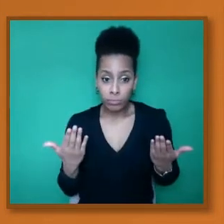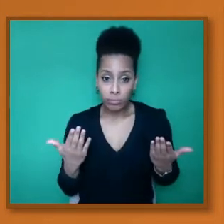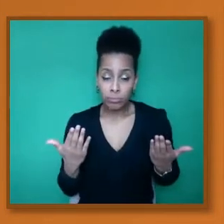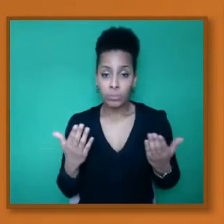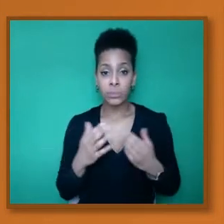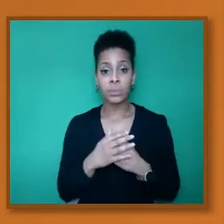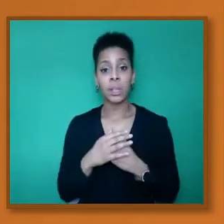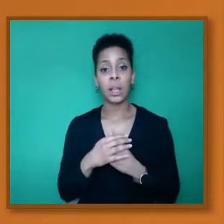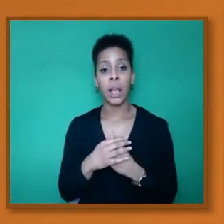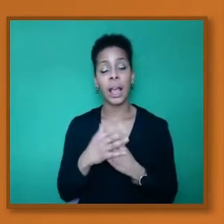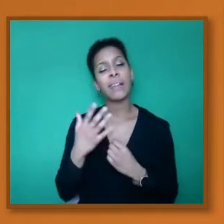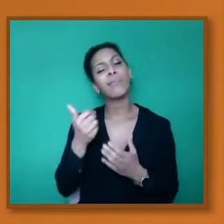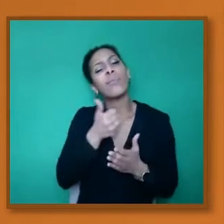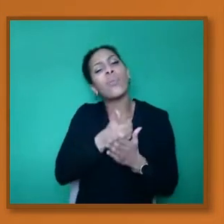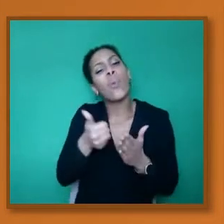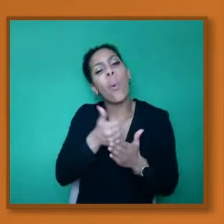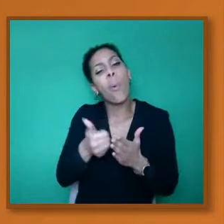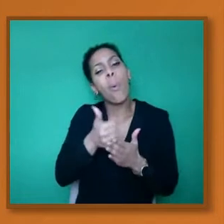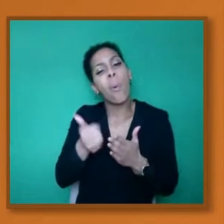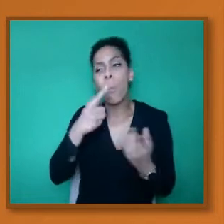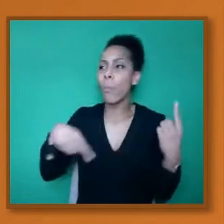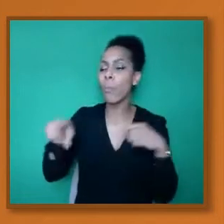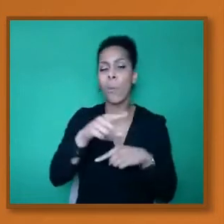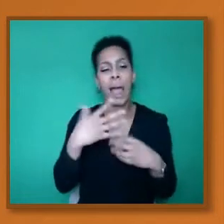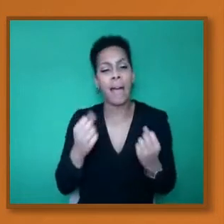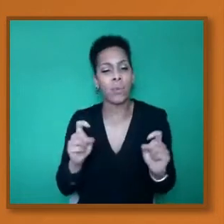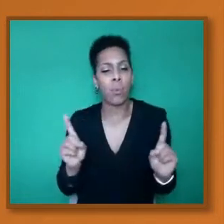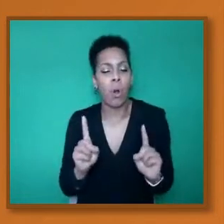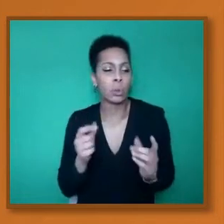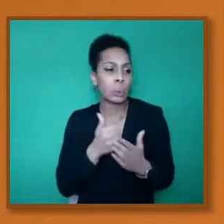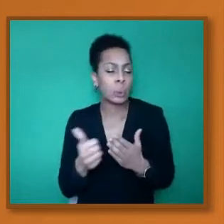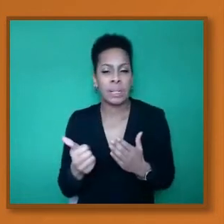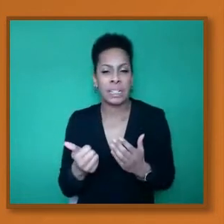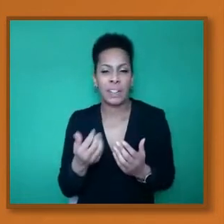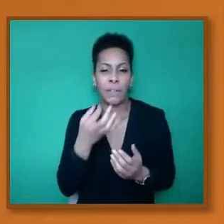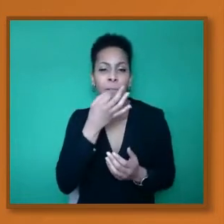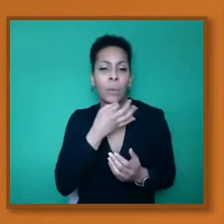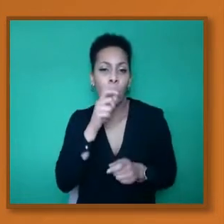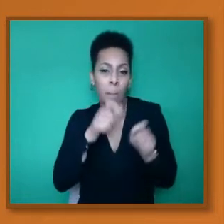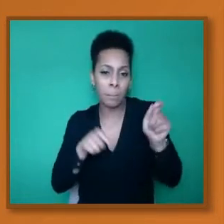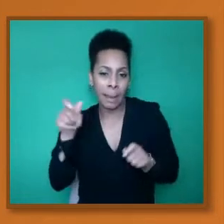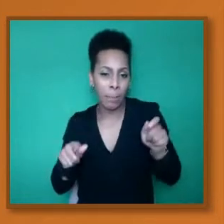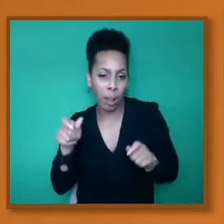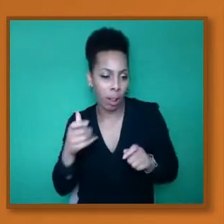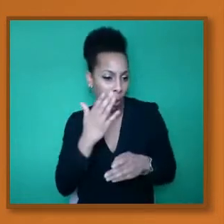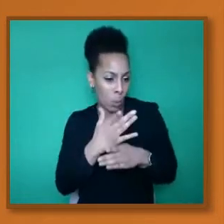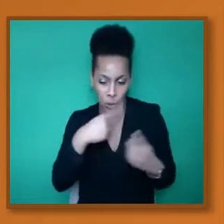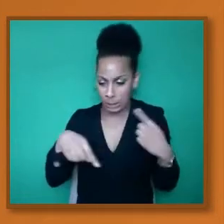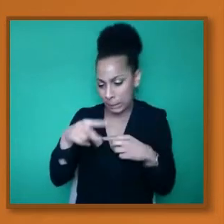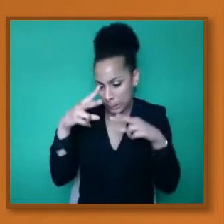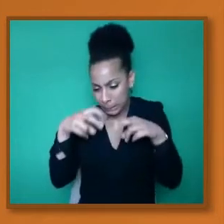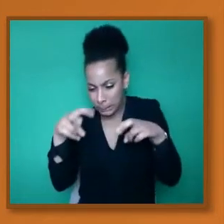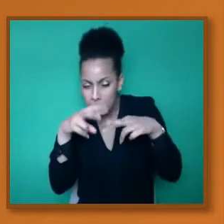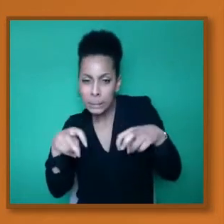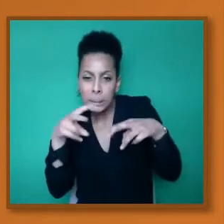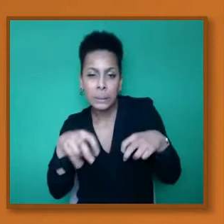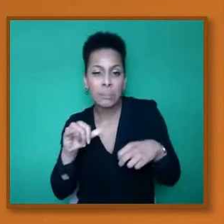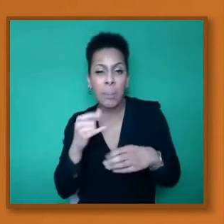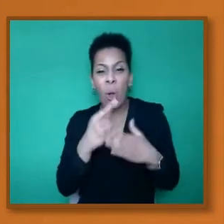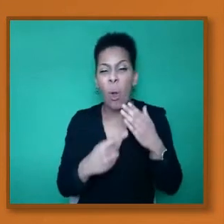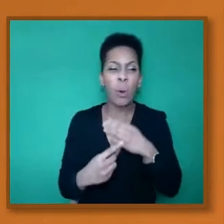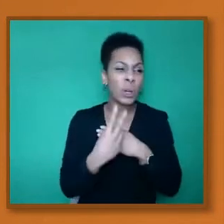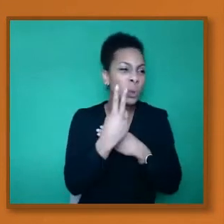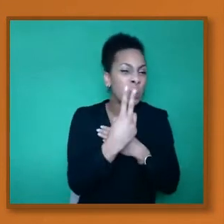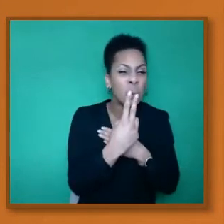cycle, you'd possibly have low manpower. Only two or three groups may be working on a particular vaccine.